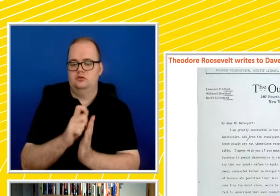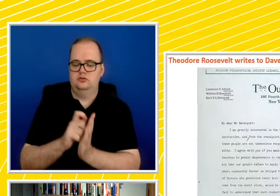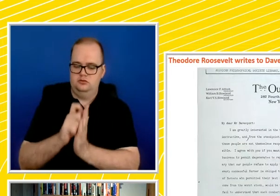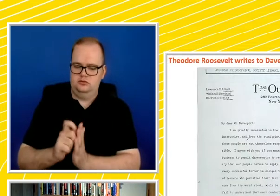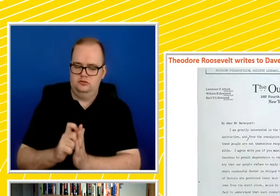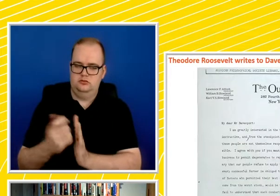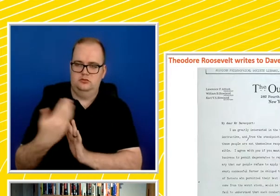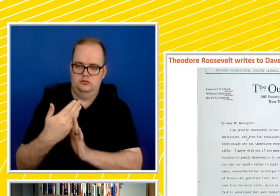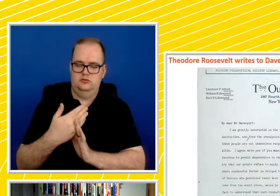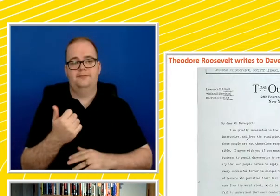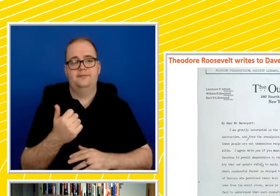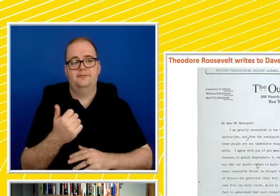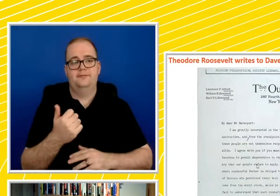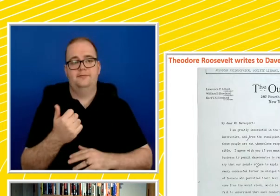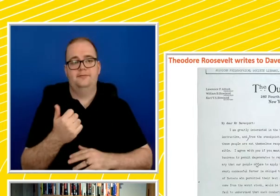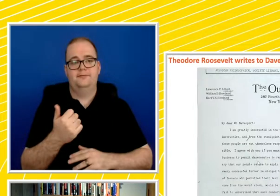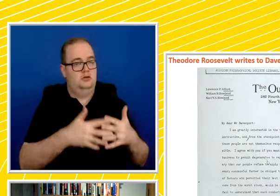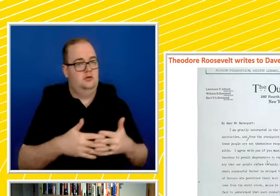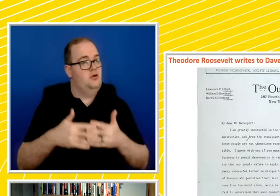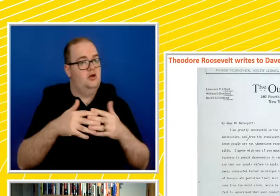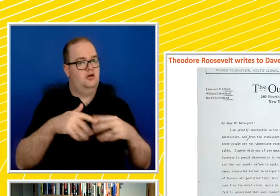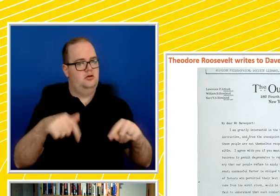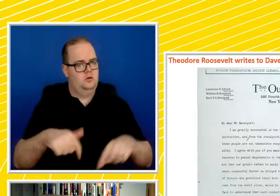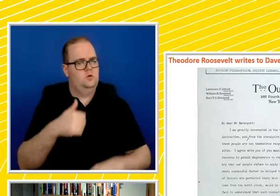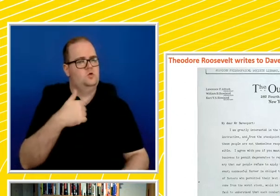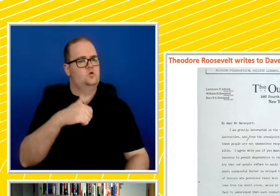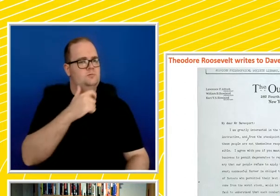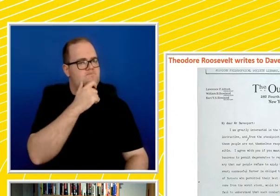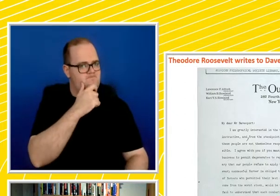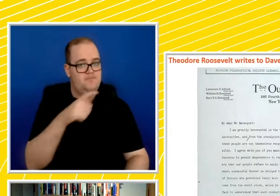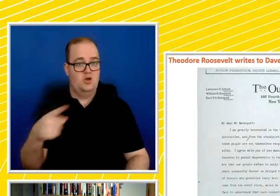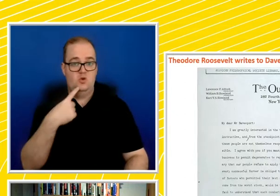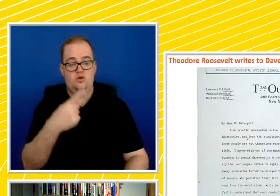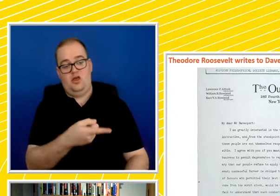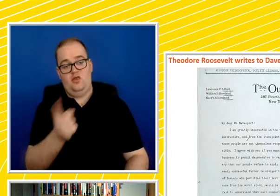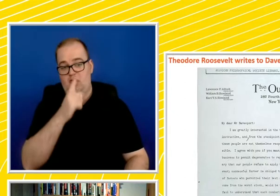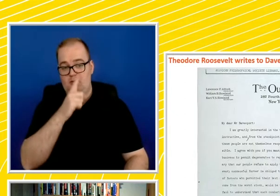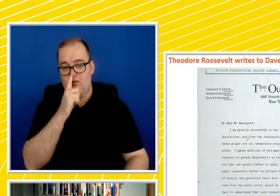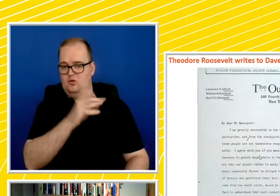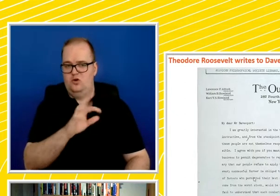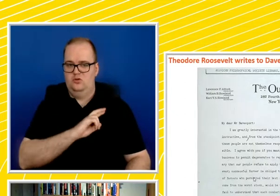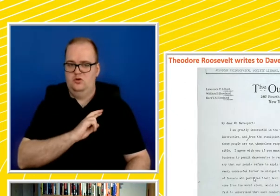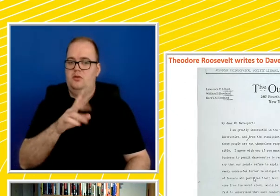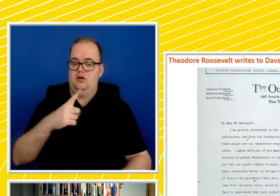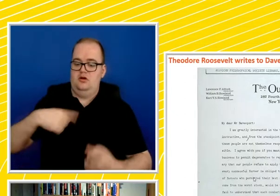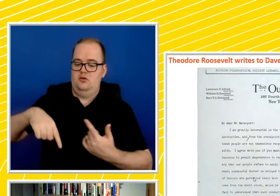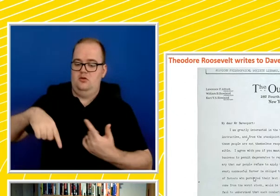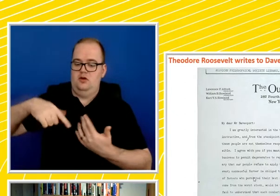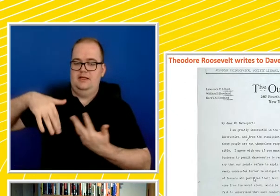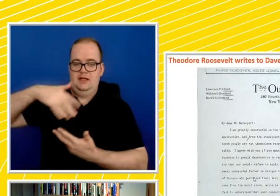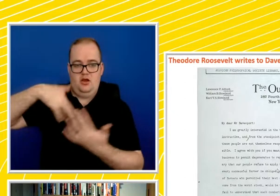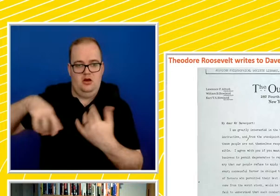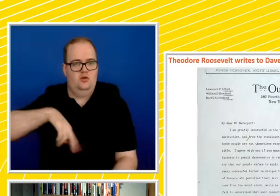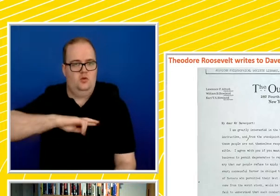So, politics, economics. standpoint of our country, you're very ominous. You say that these people are not themselves responsible. That is, a society that is responsible. I